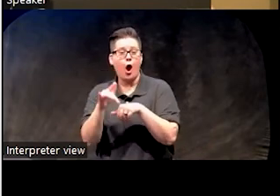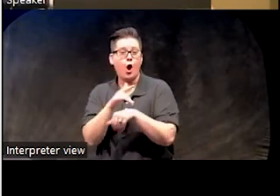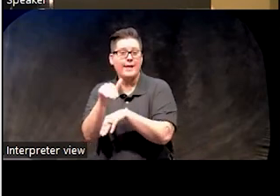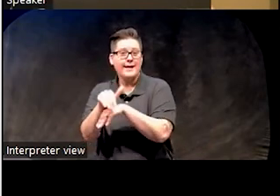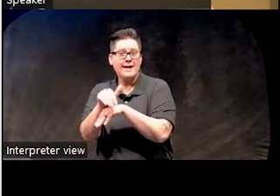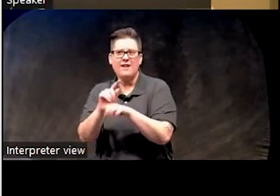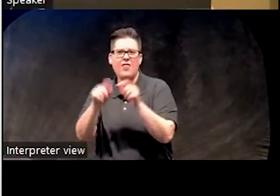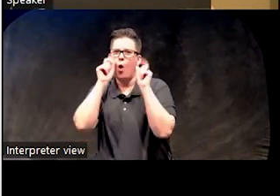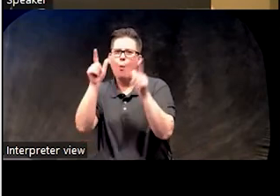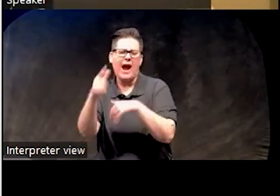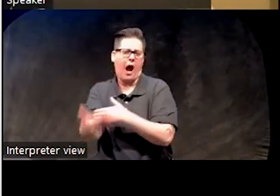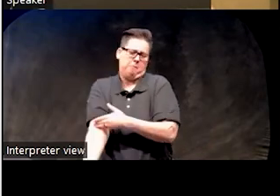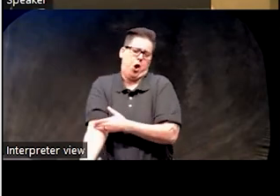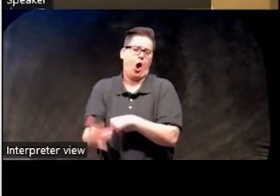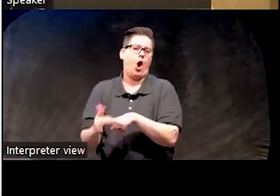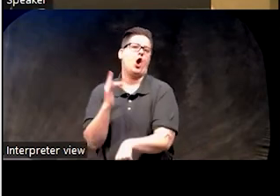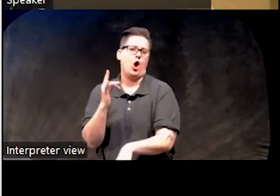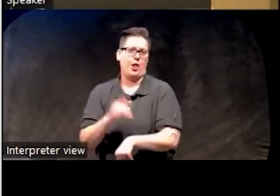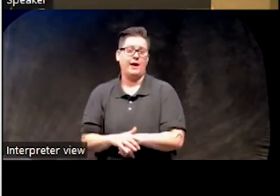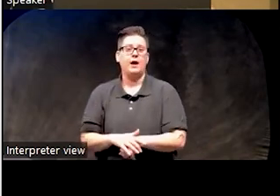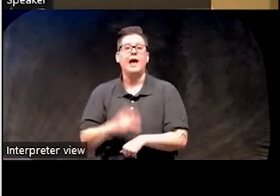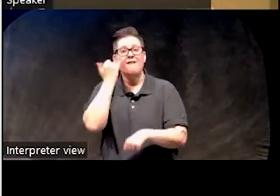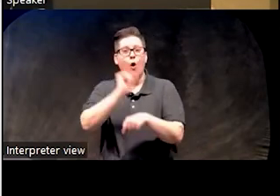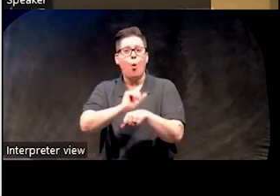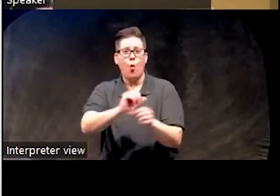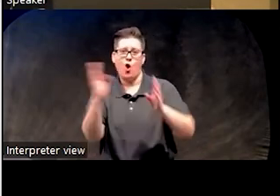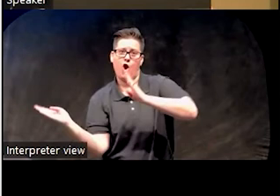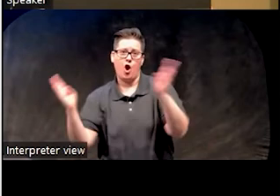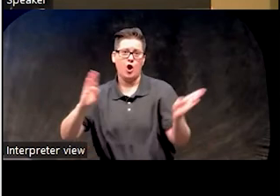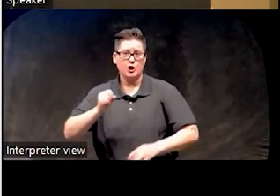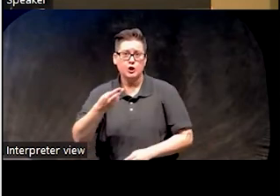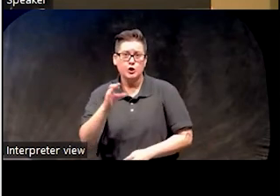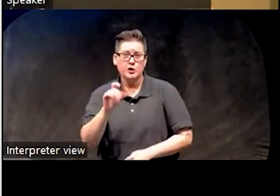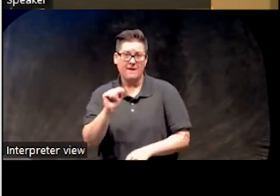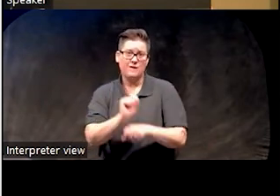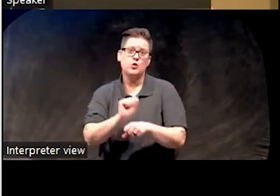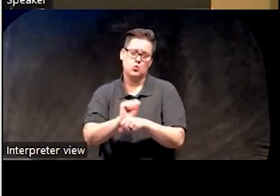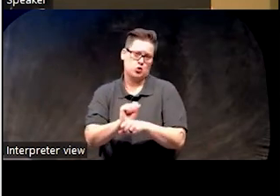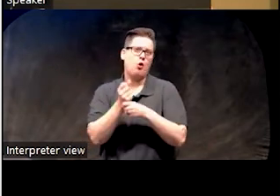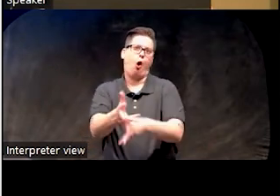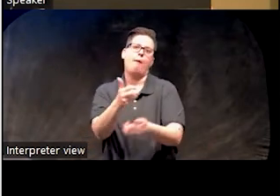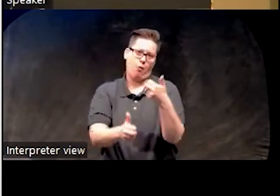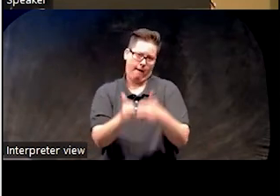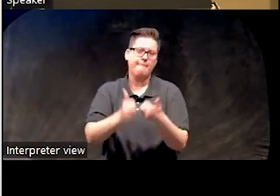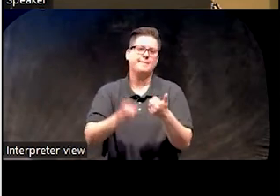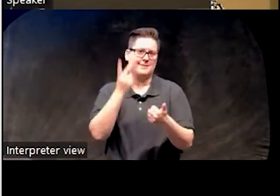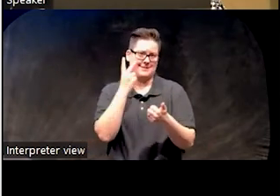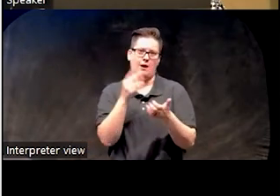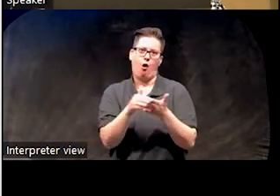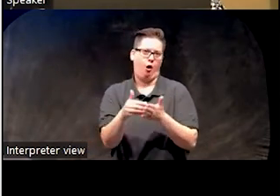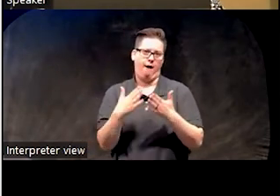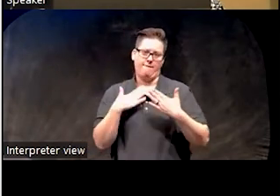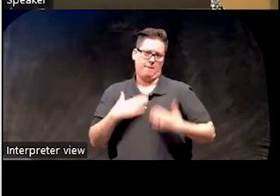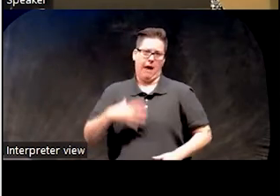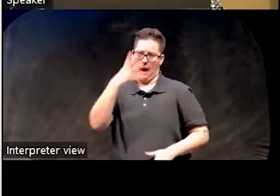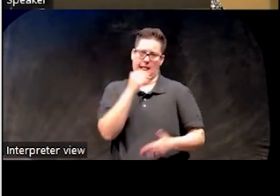up super early in the morning. Shift work is another huge, um, case where we see circadian rhythm.